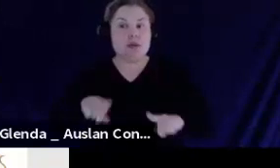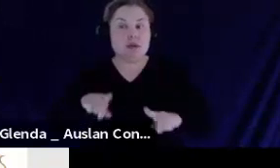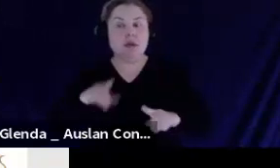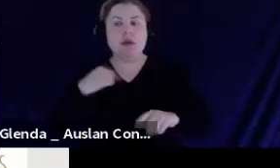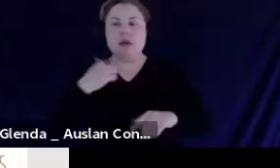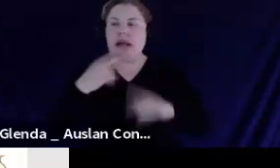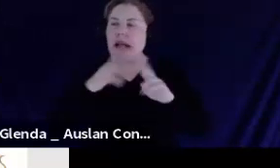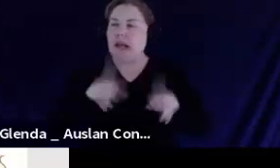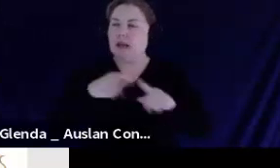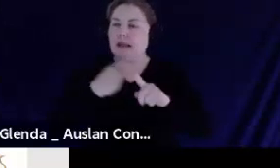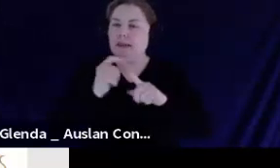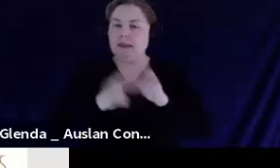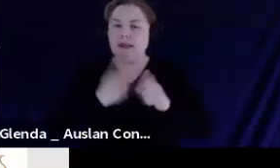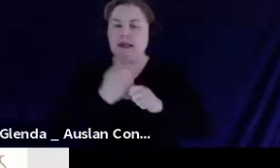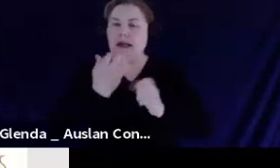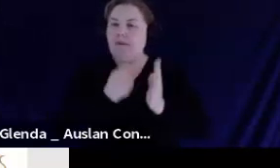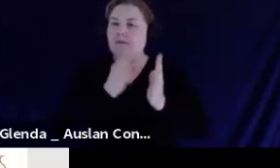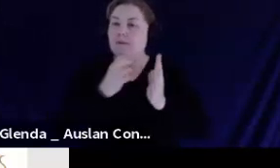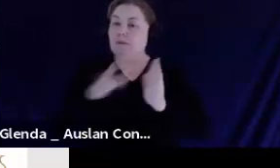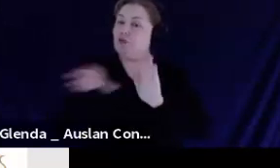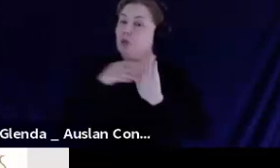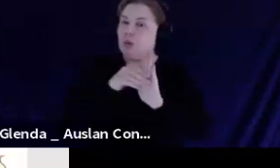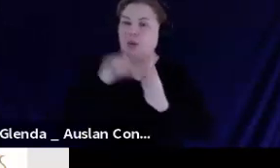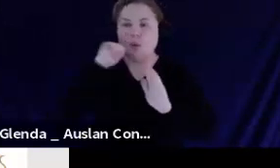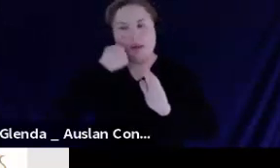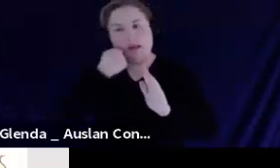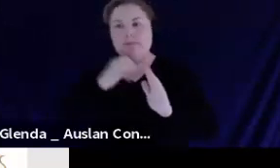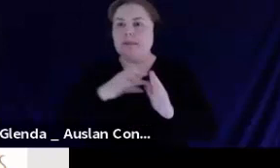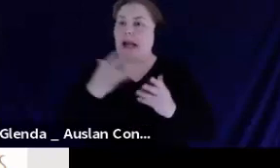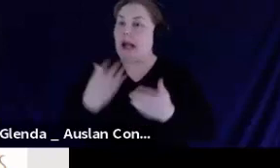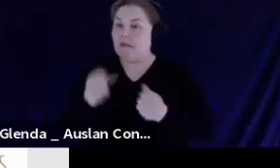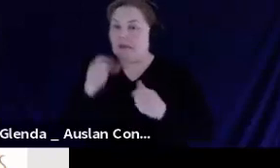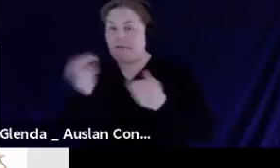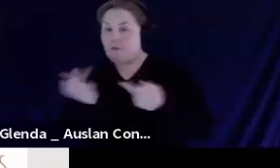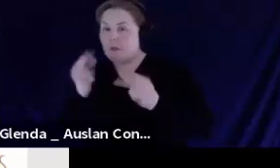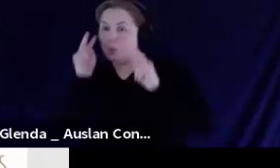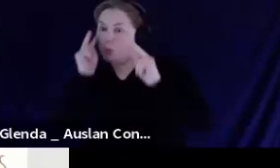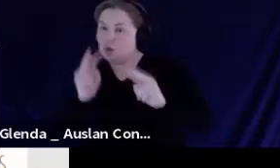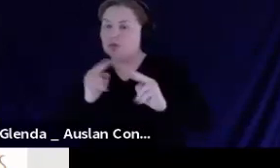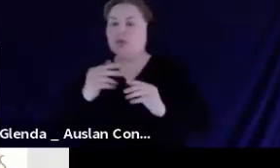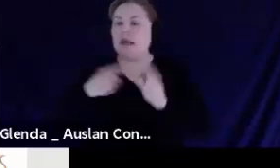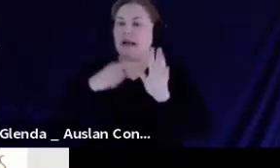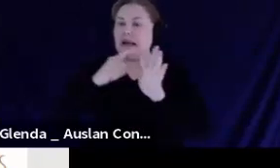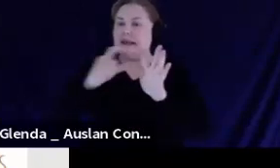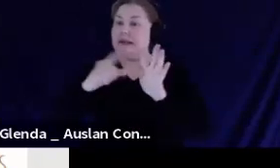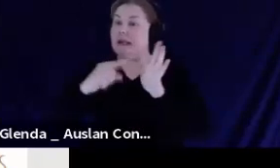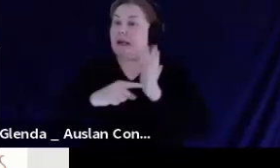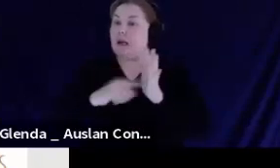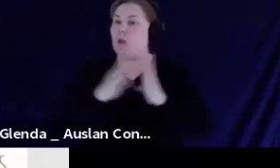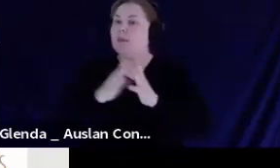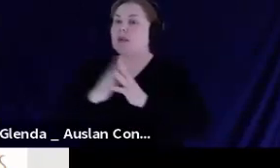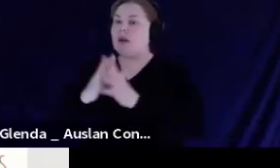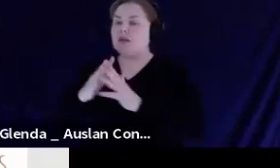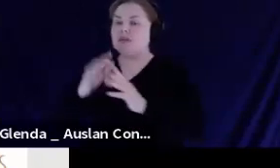will be available on ADCET in the coming days. If you have any technical difficulties, you can email